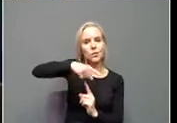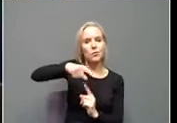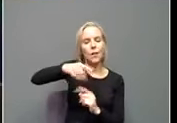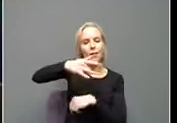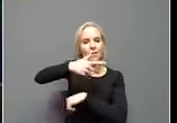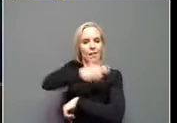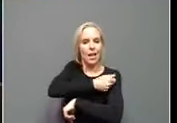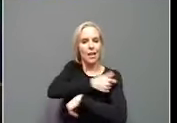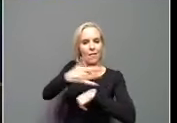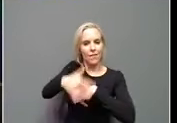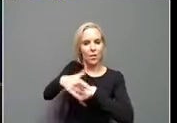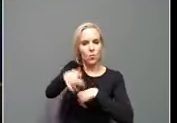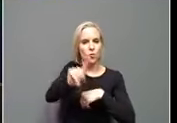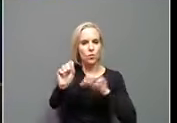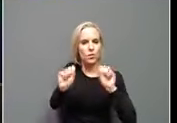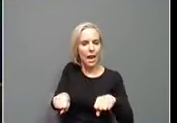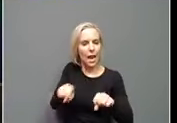vaccinated.